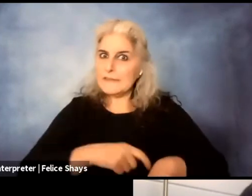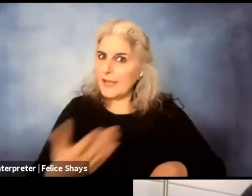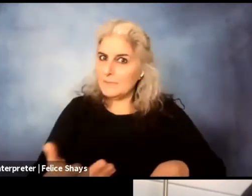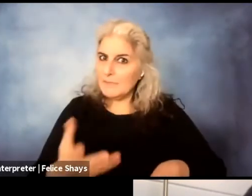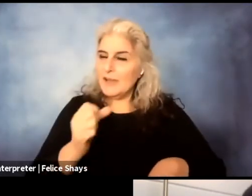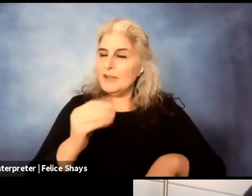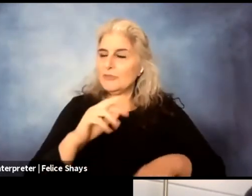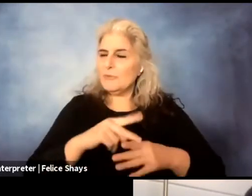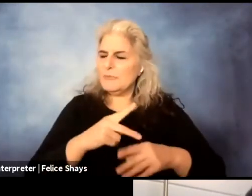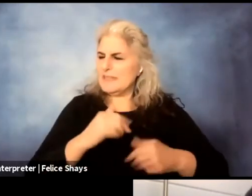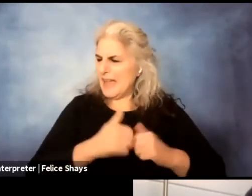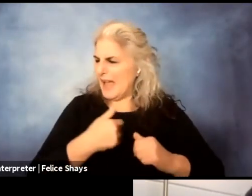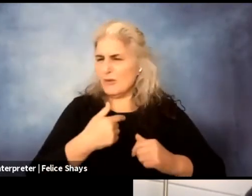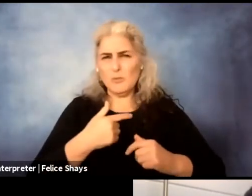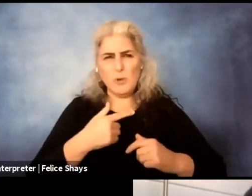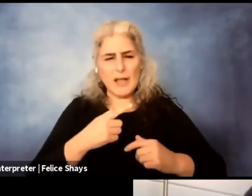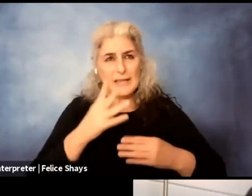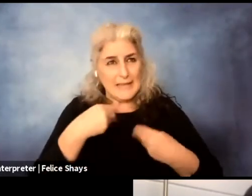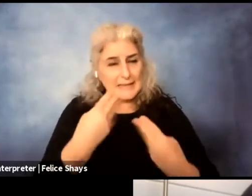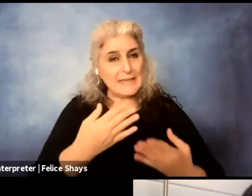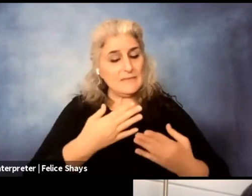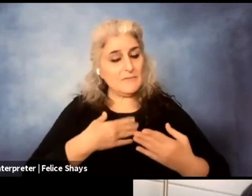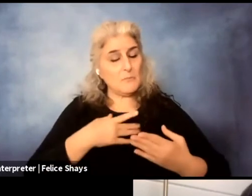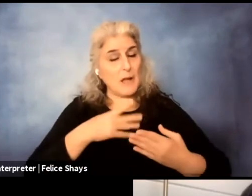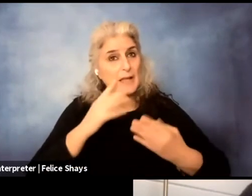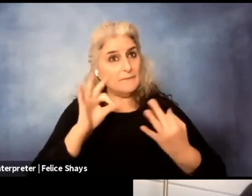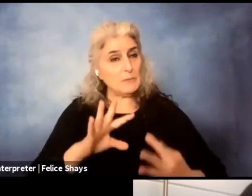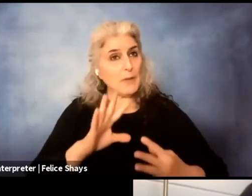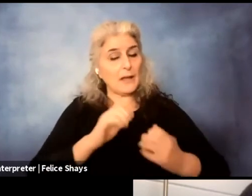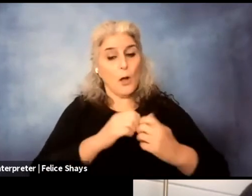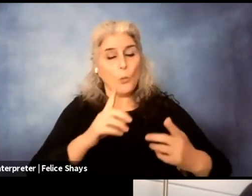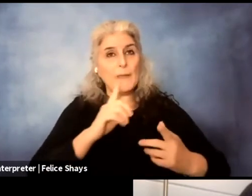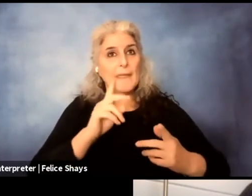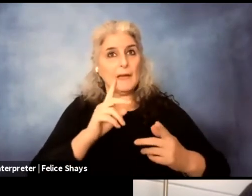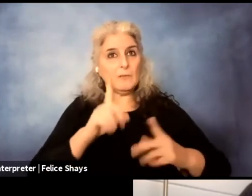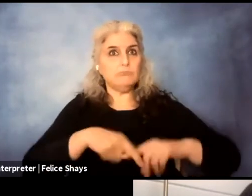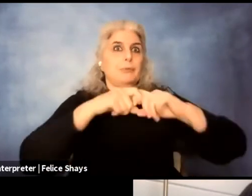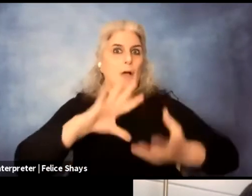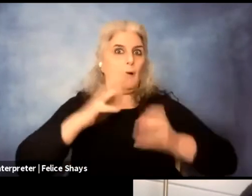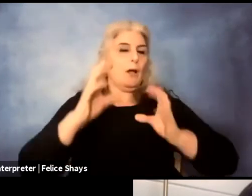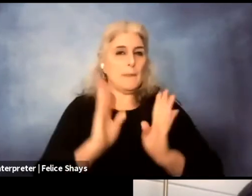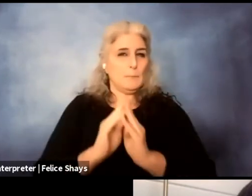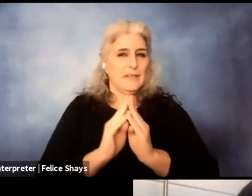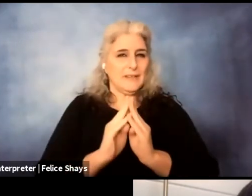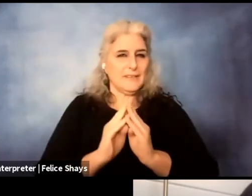to, to give secondary response where things could have done, gone differently?